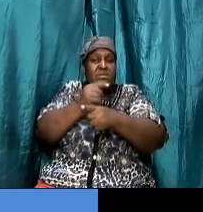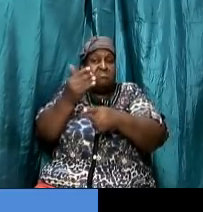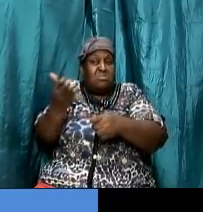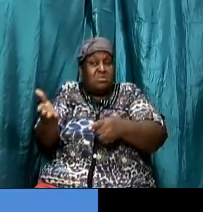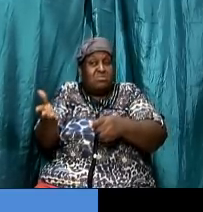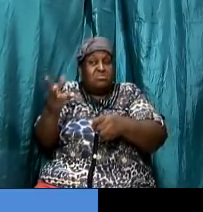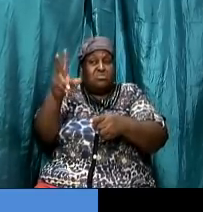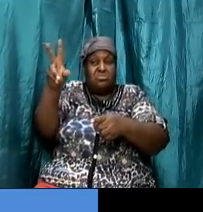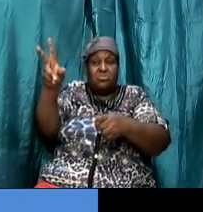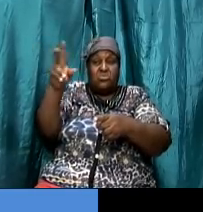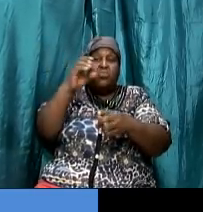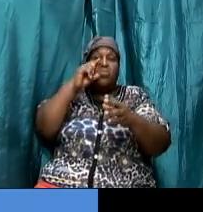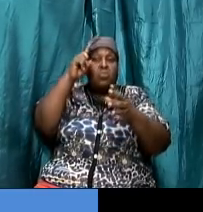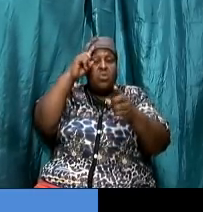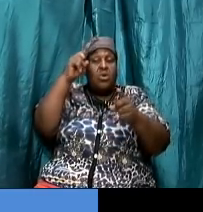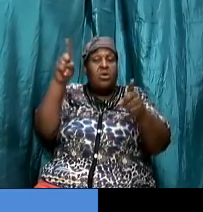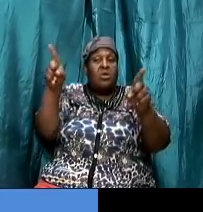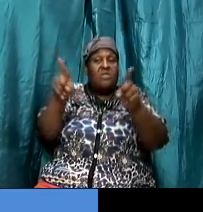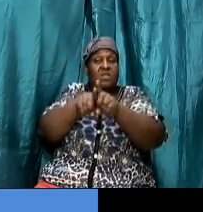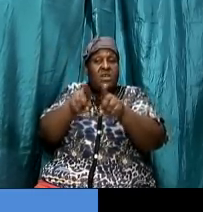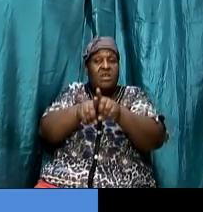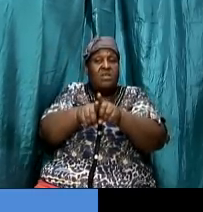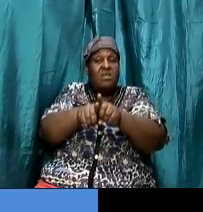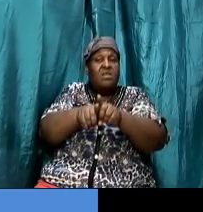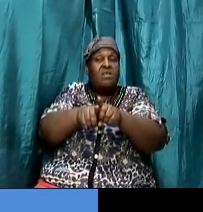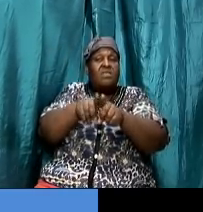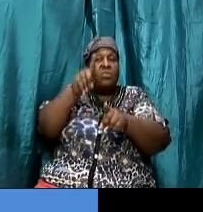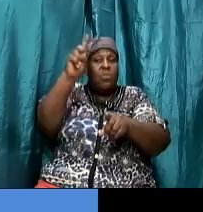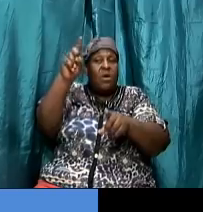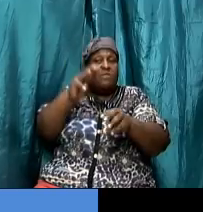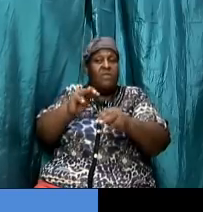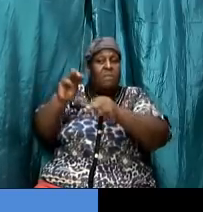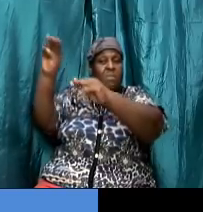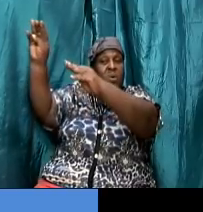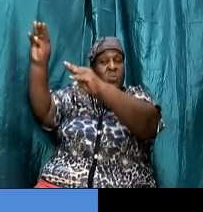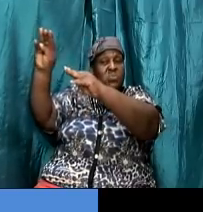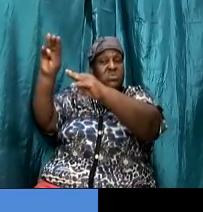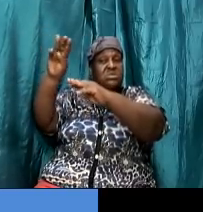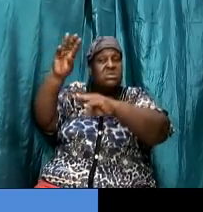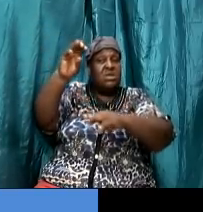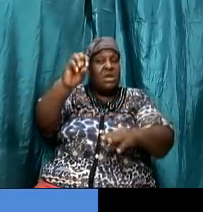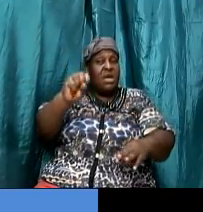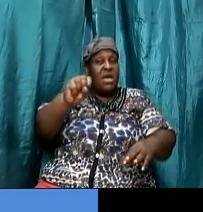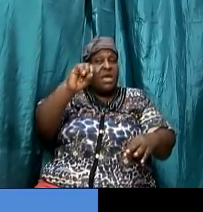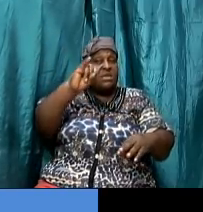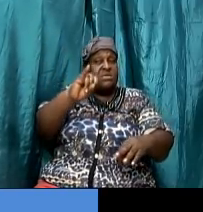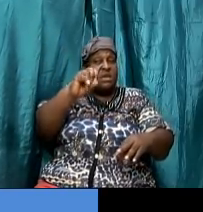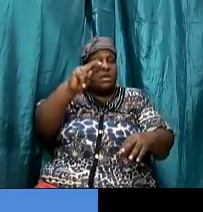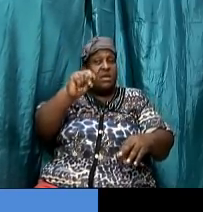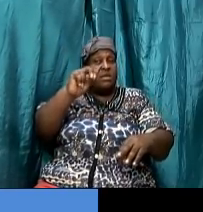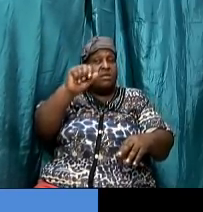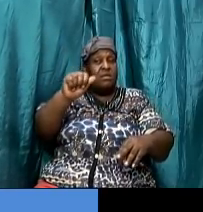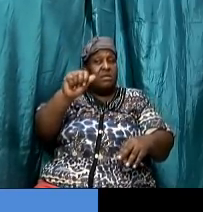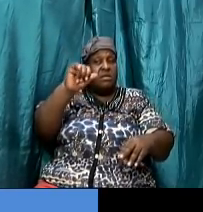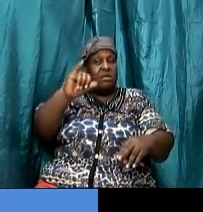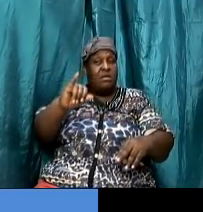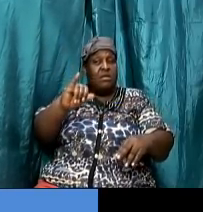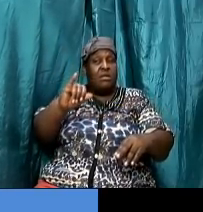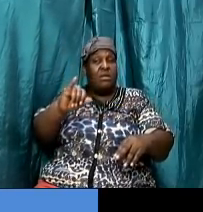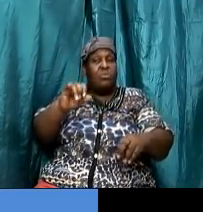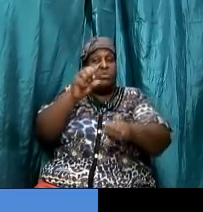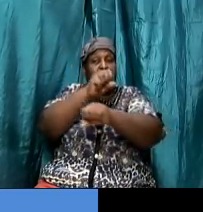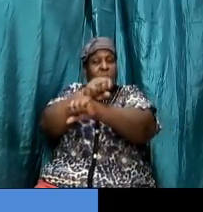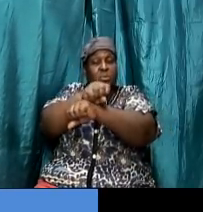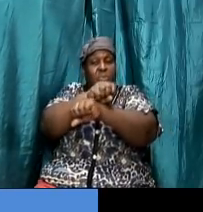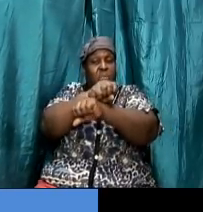the one from mount sinai which gendered to bondage which